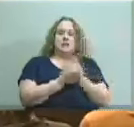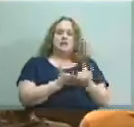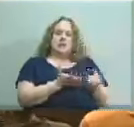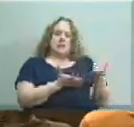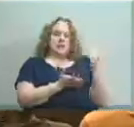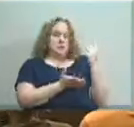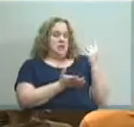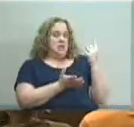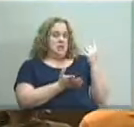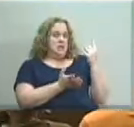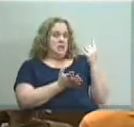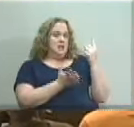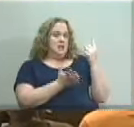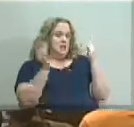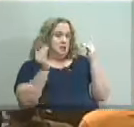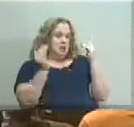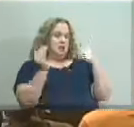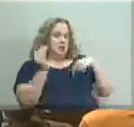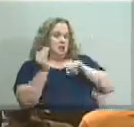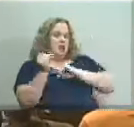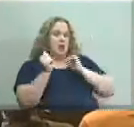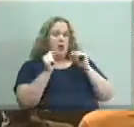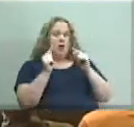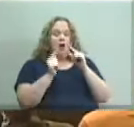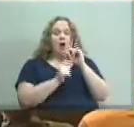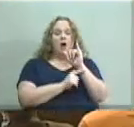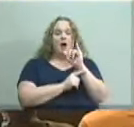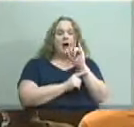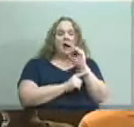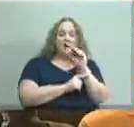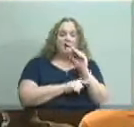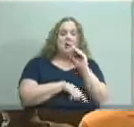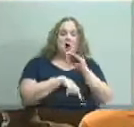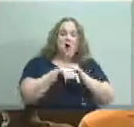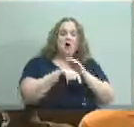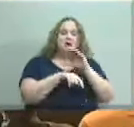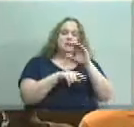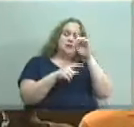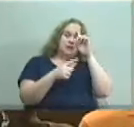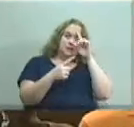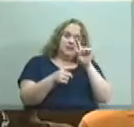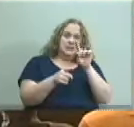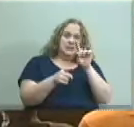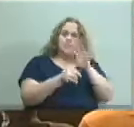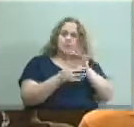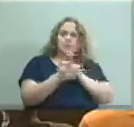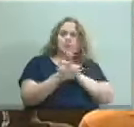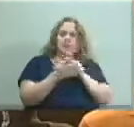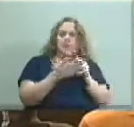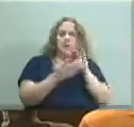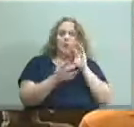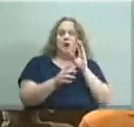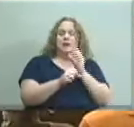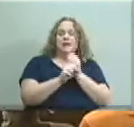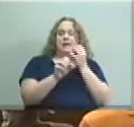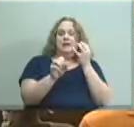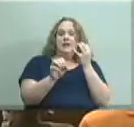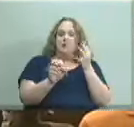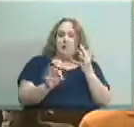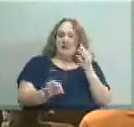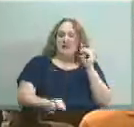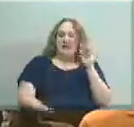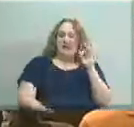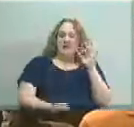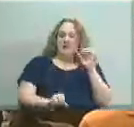the expectation is that all items on the consent calendar will receive input if